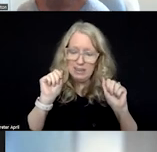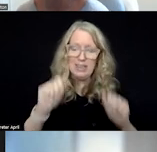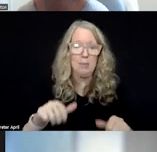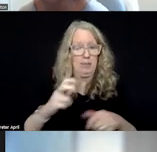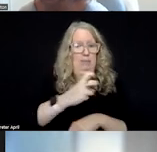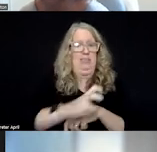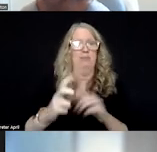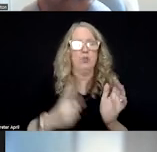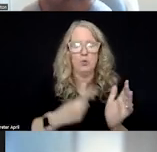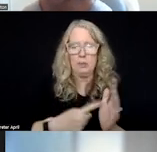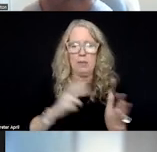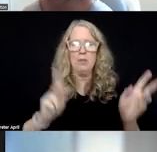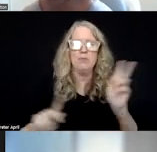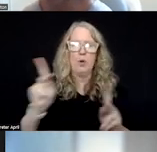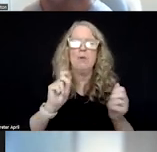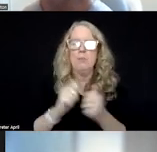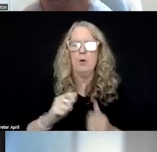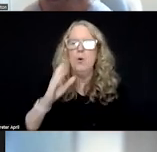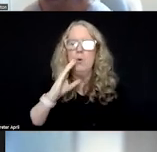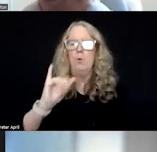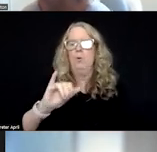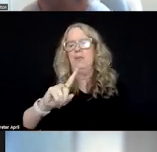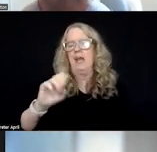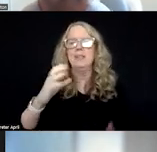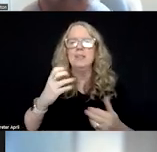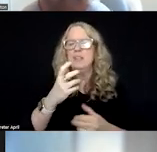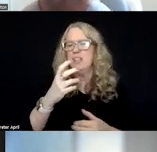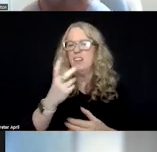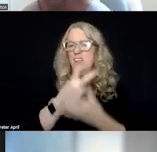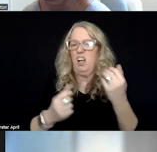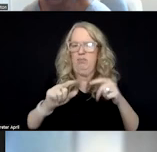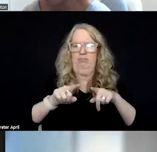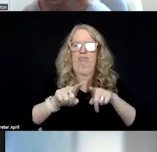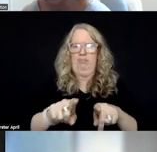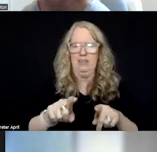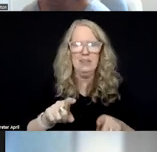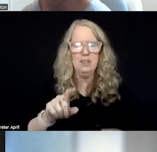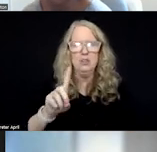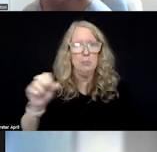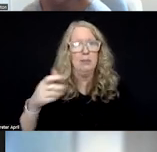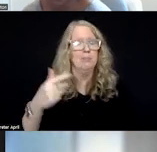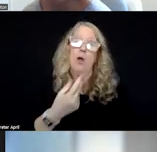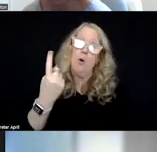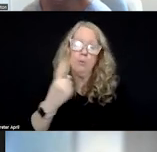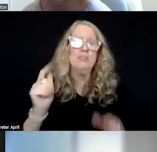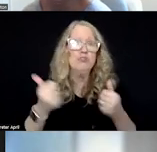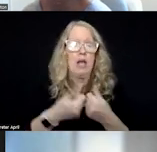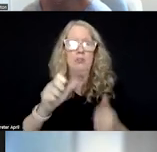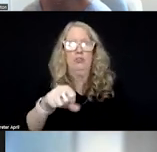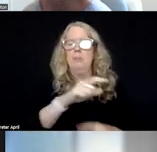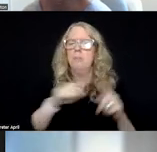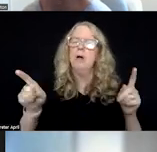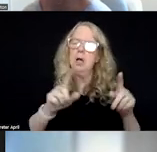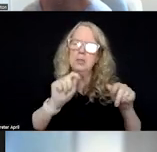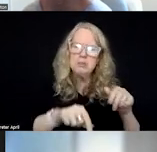difficult at times for folks with an IDD of co-occurring disorder. And so I think that's always a challenge, but something that all of our facilities